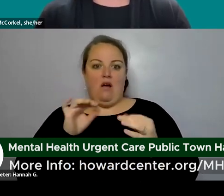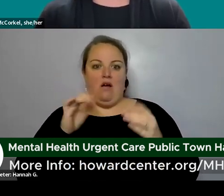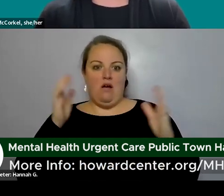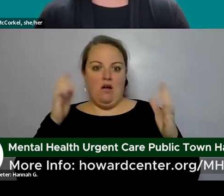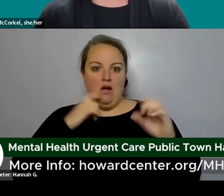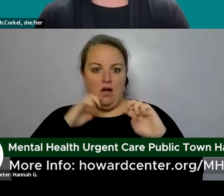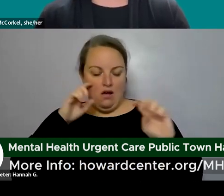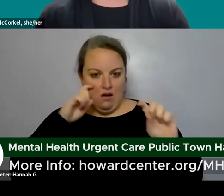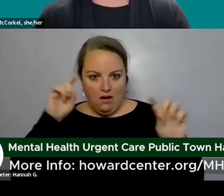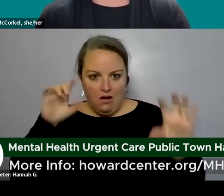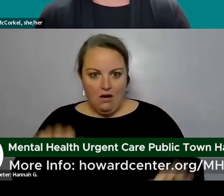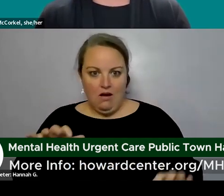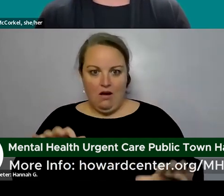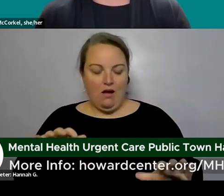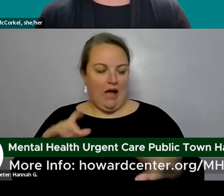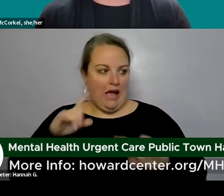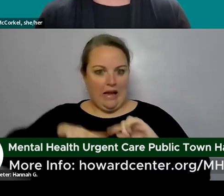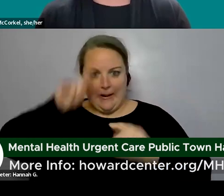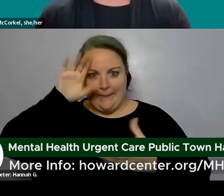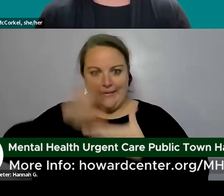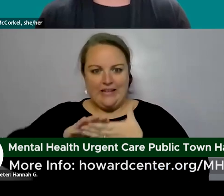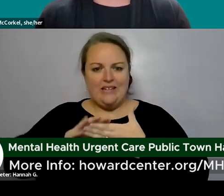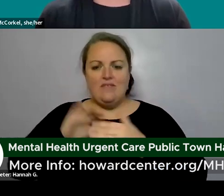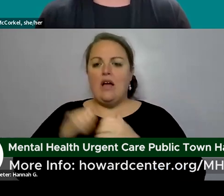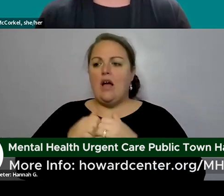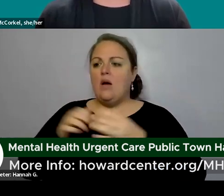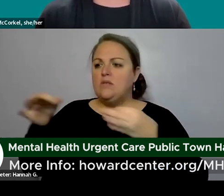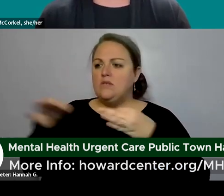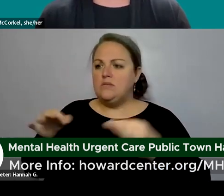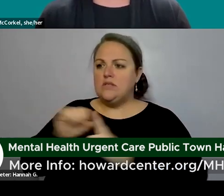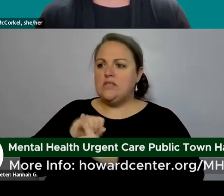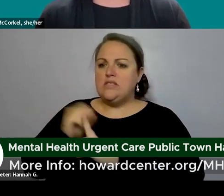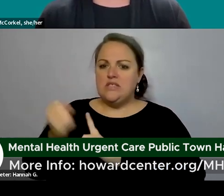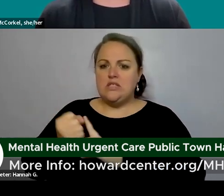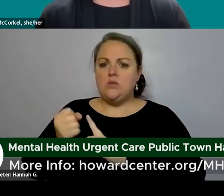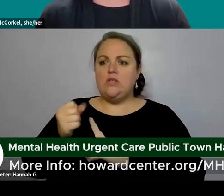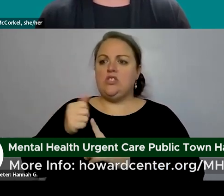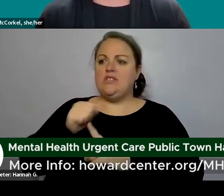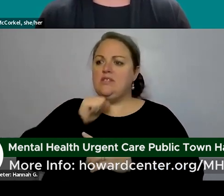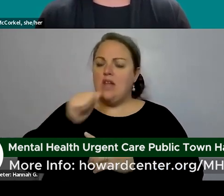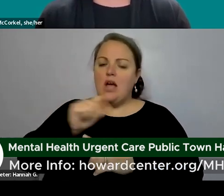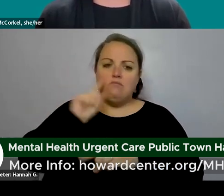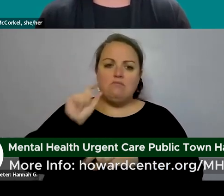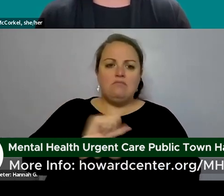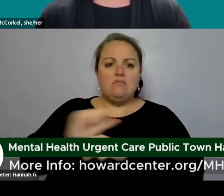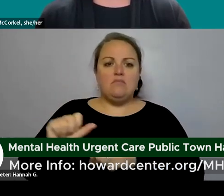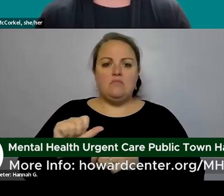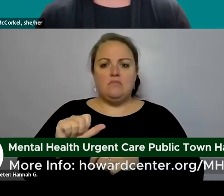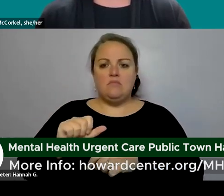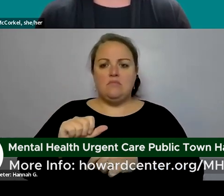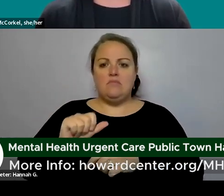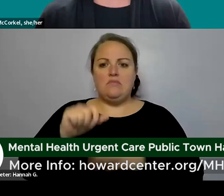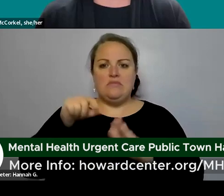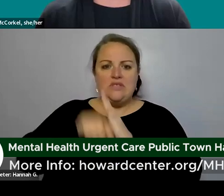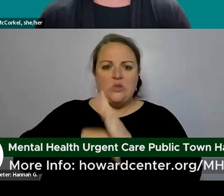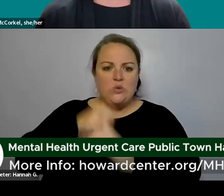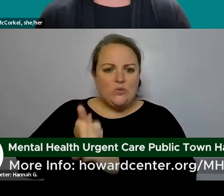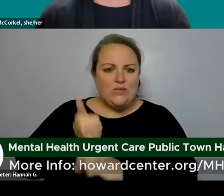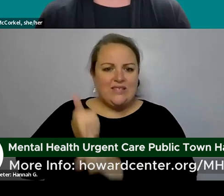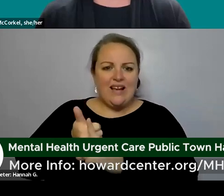question is how does someone explain the situation is not suicide um and how does that happen